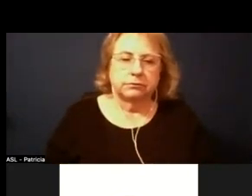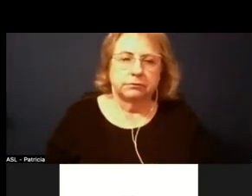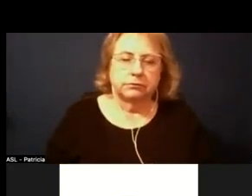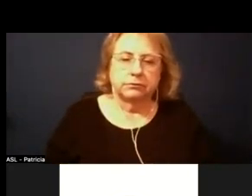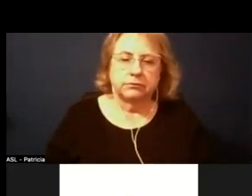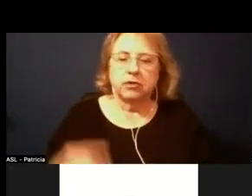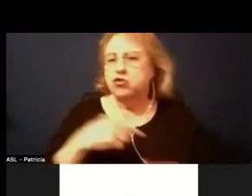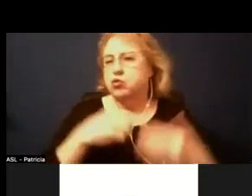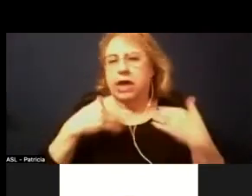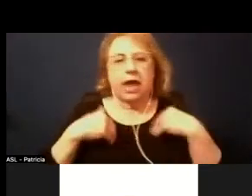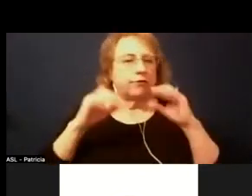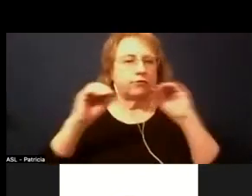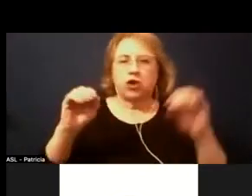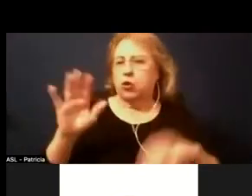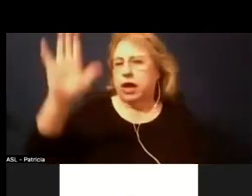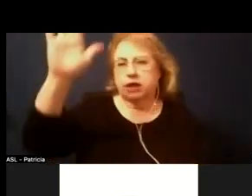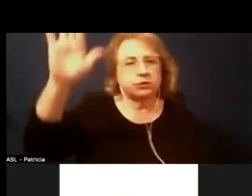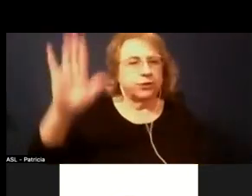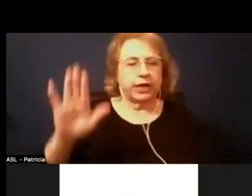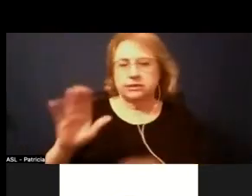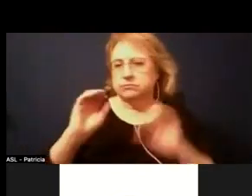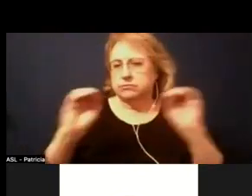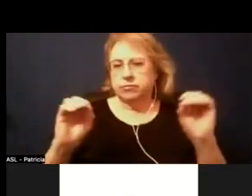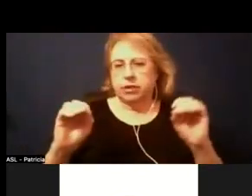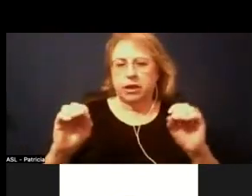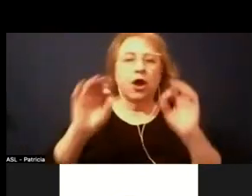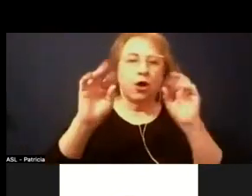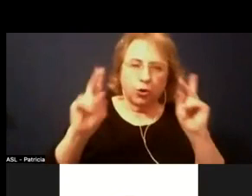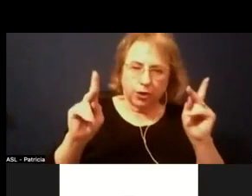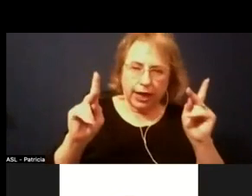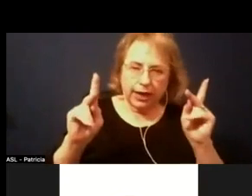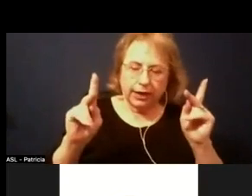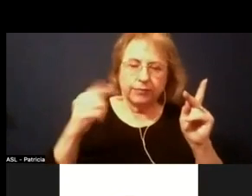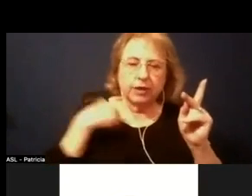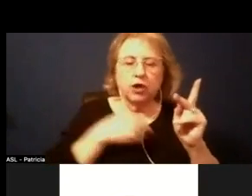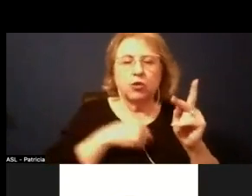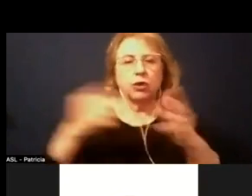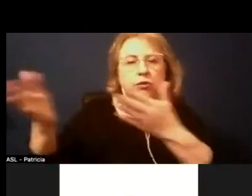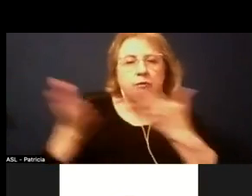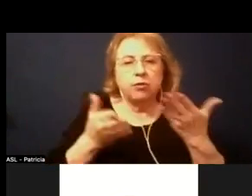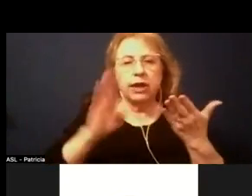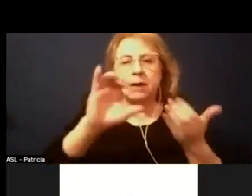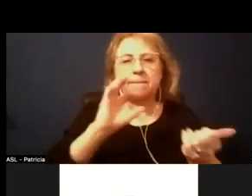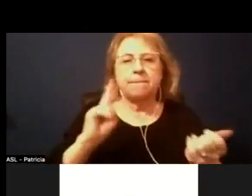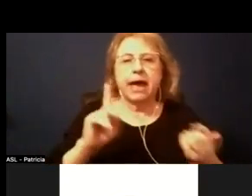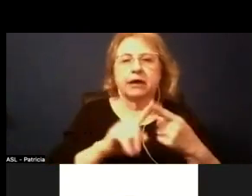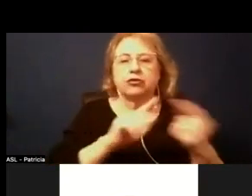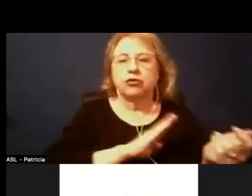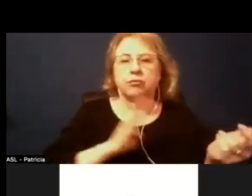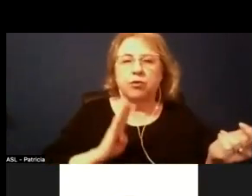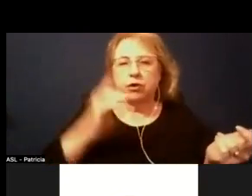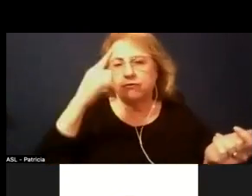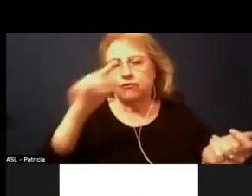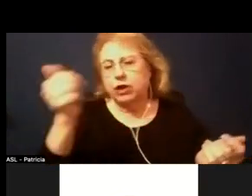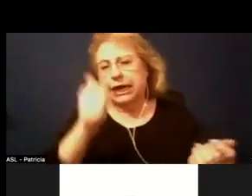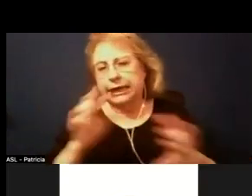We have no hands for public comment. Okay, then we will bring it back to the board here for any comments that anyone